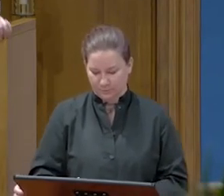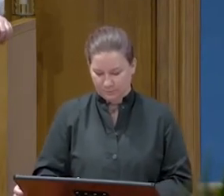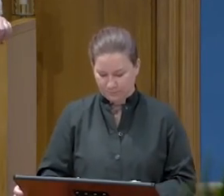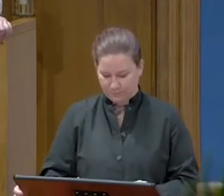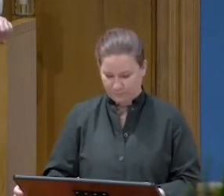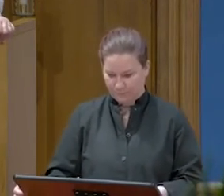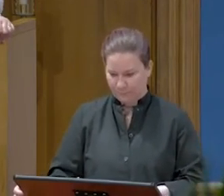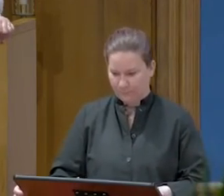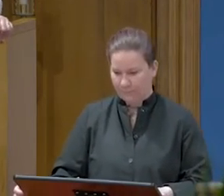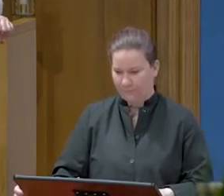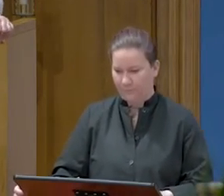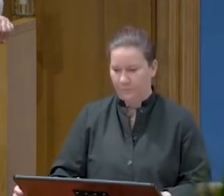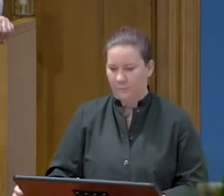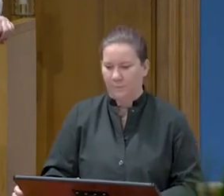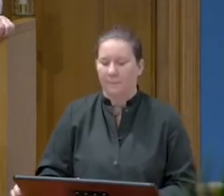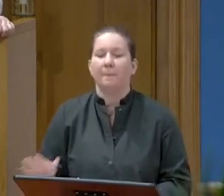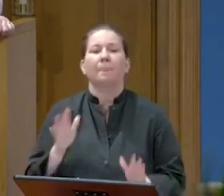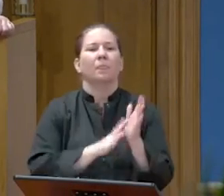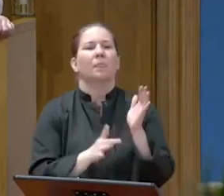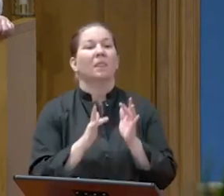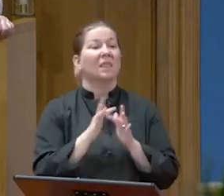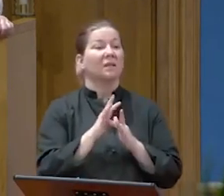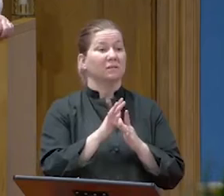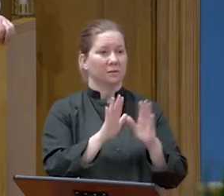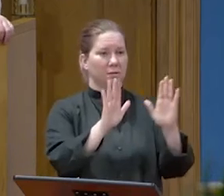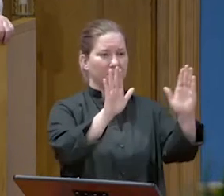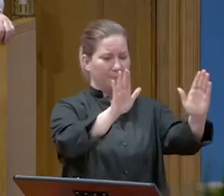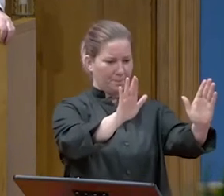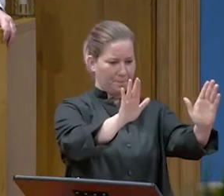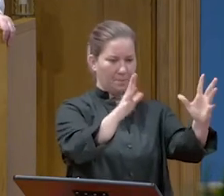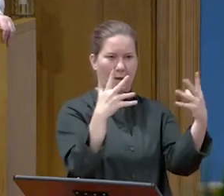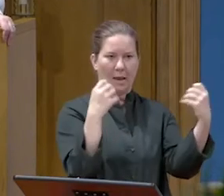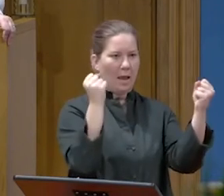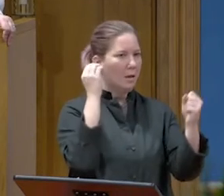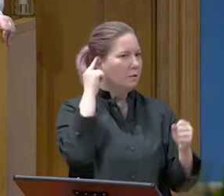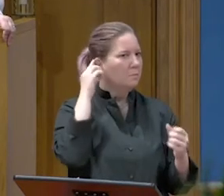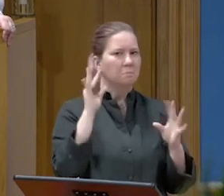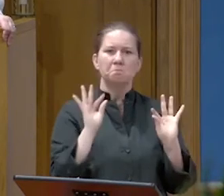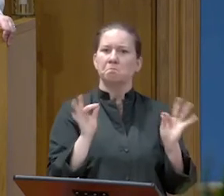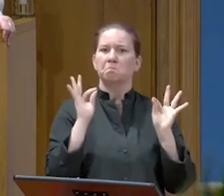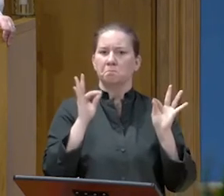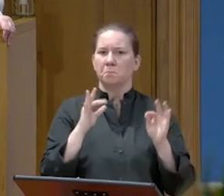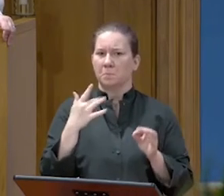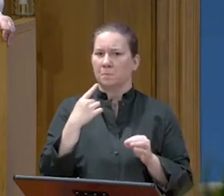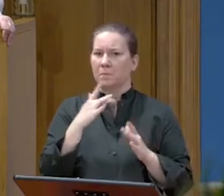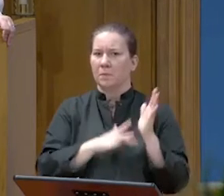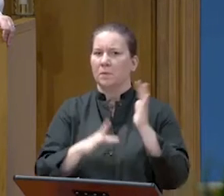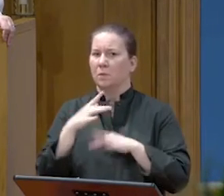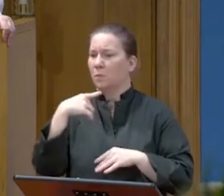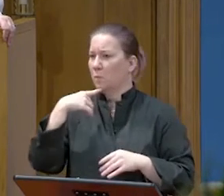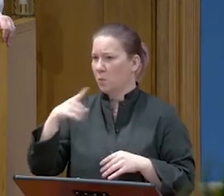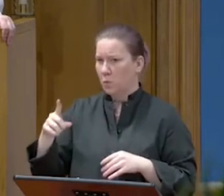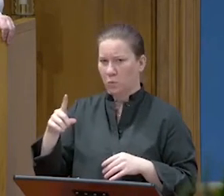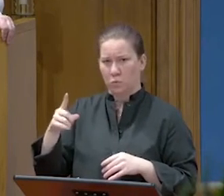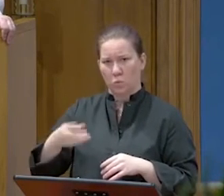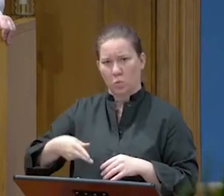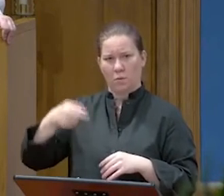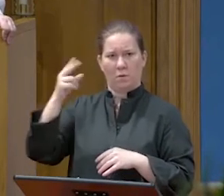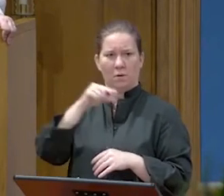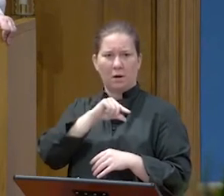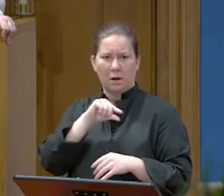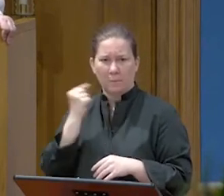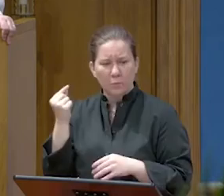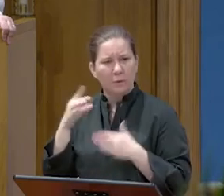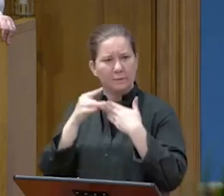And he touched his ear and healed him. Then Jesus said to the chief priests, the officers of the temple police, and the